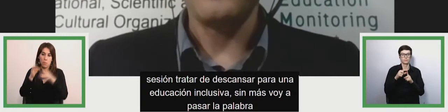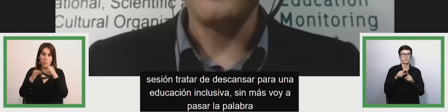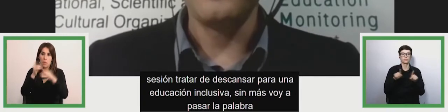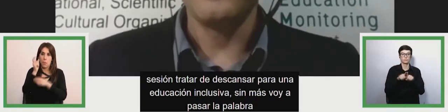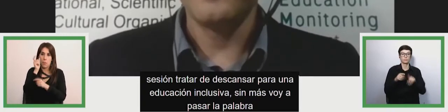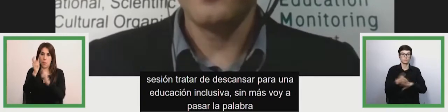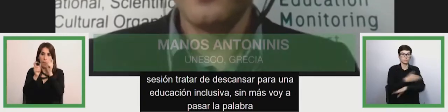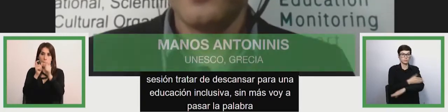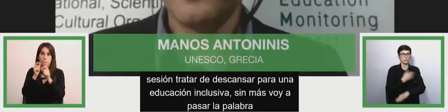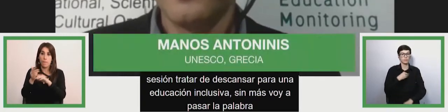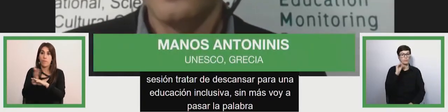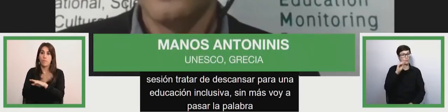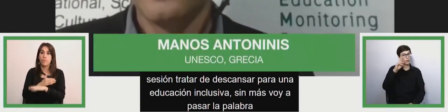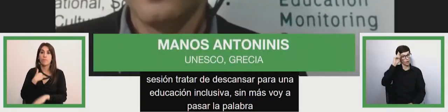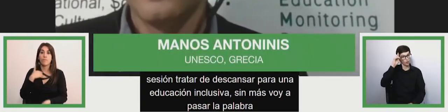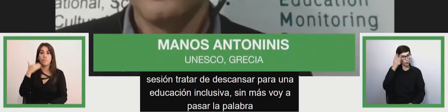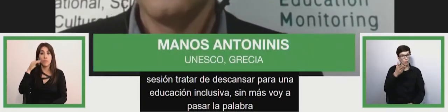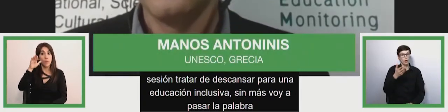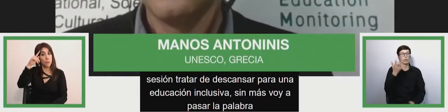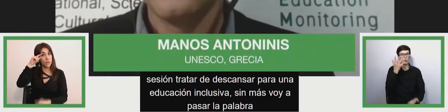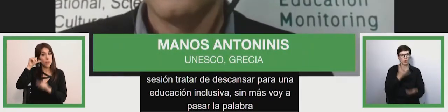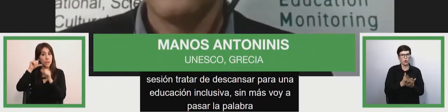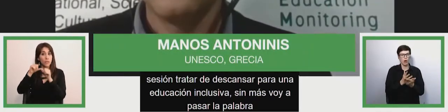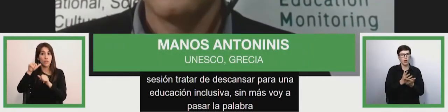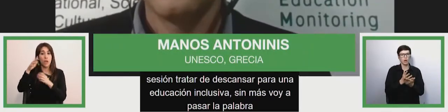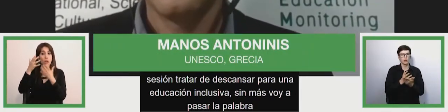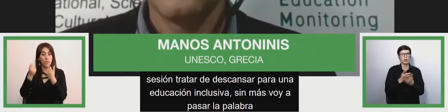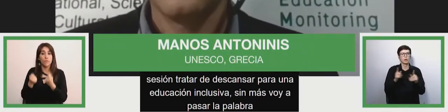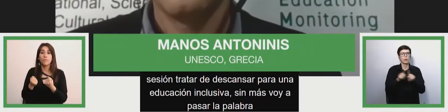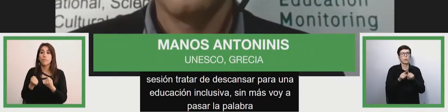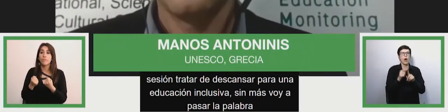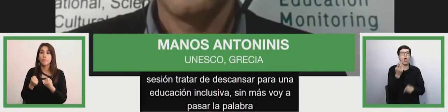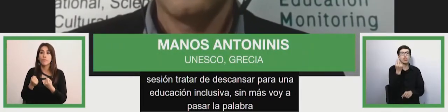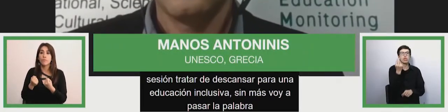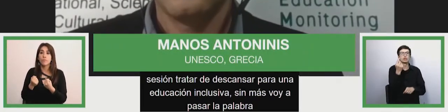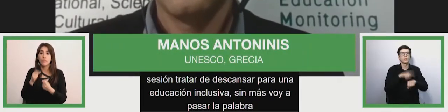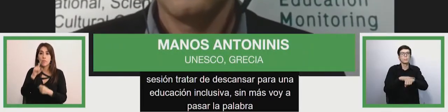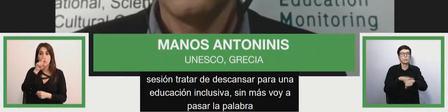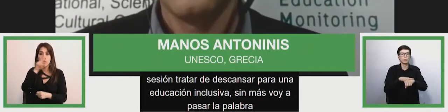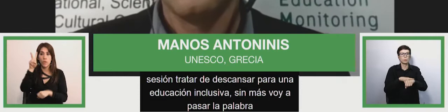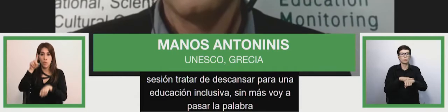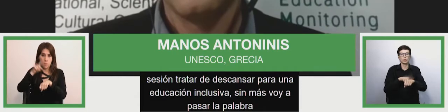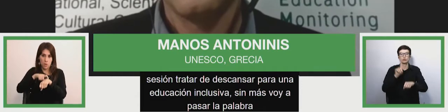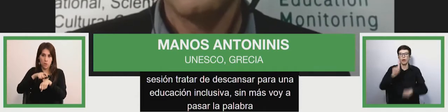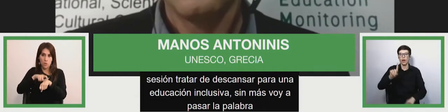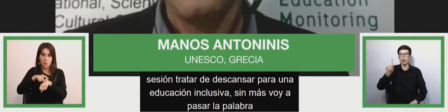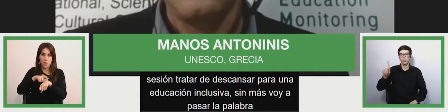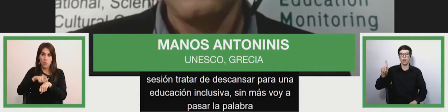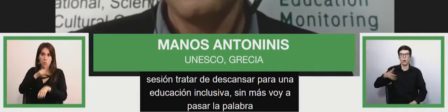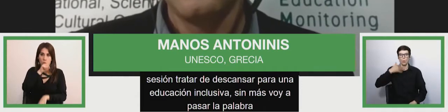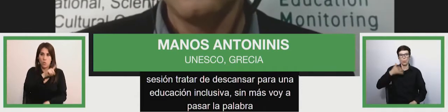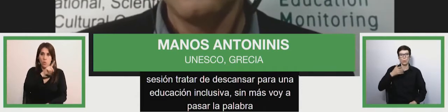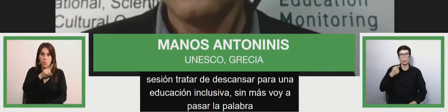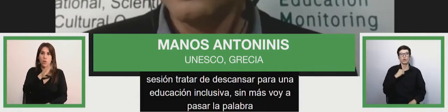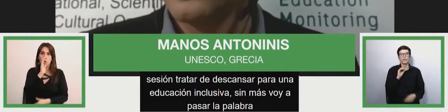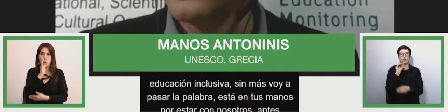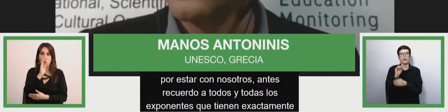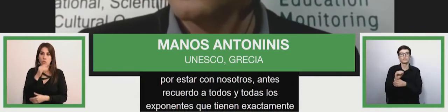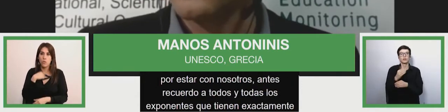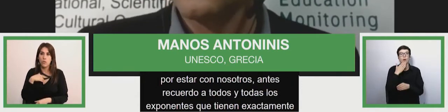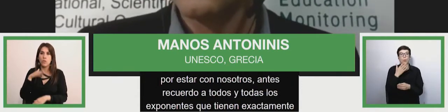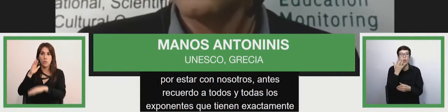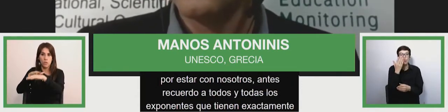you have 12 minutes for your intervention. I will remind you when there's two minutes to go, so that you can